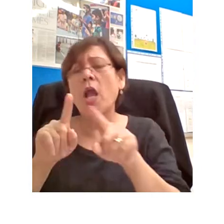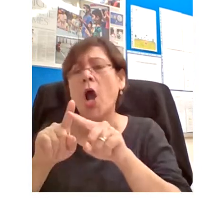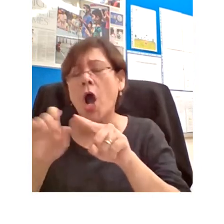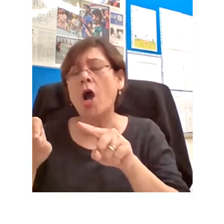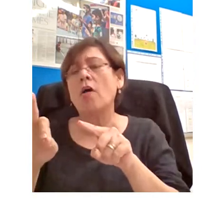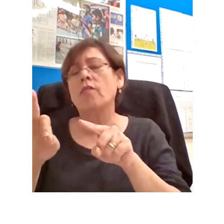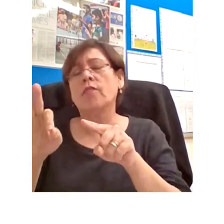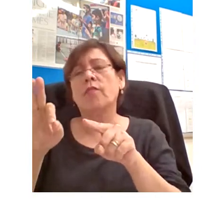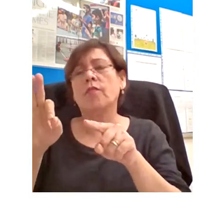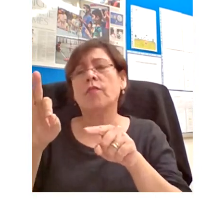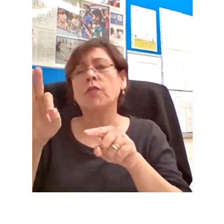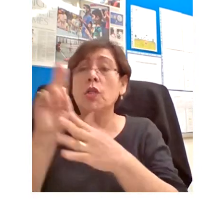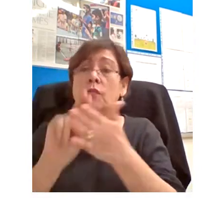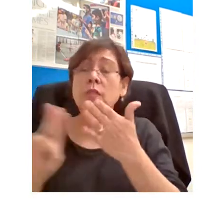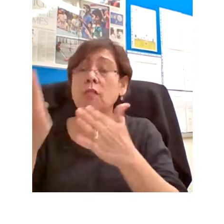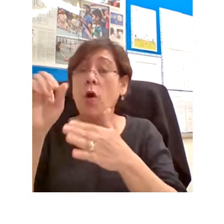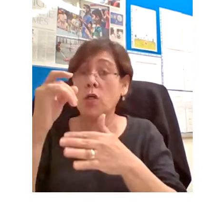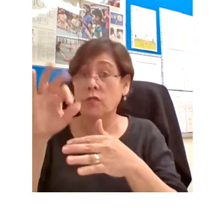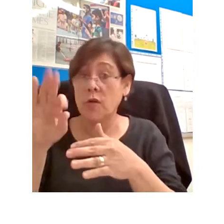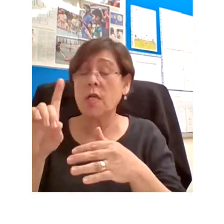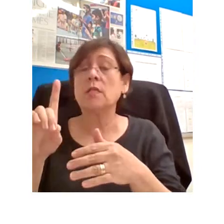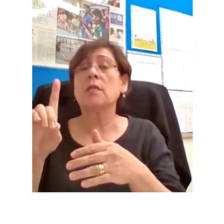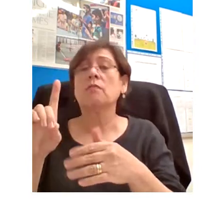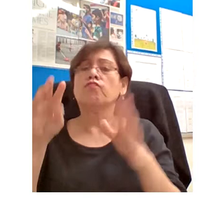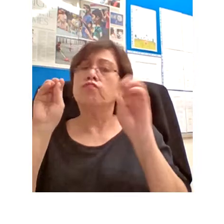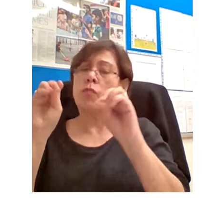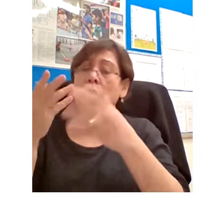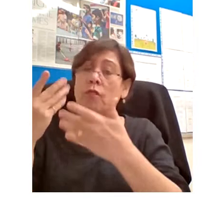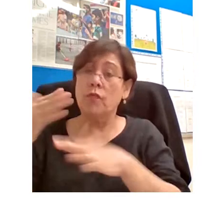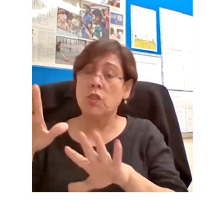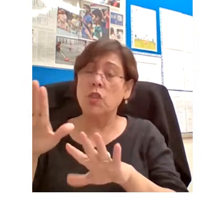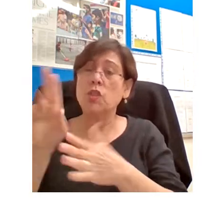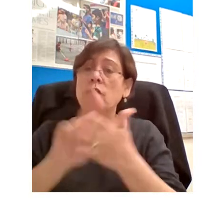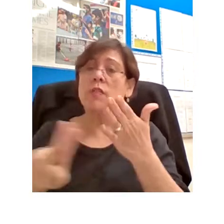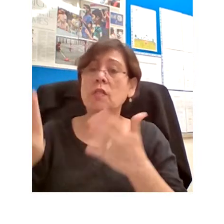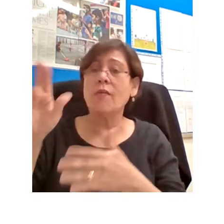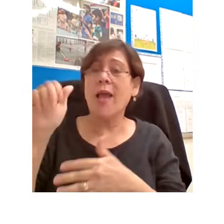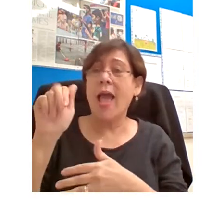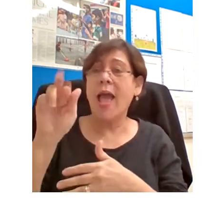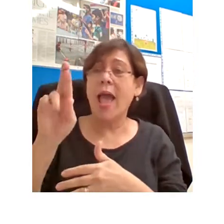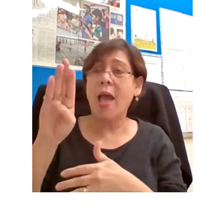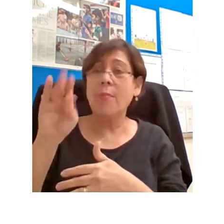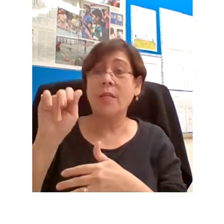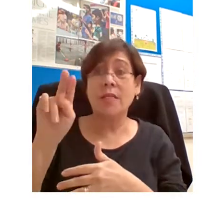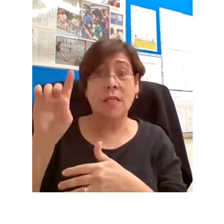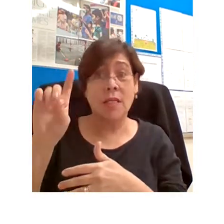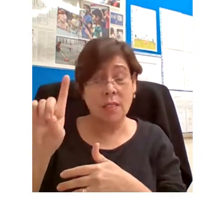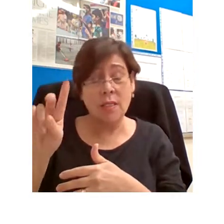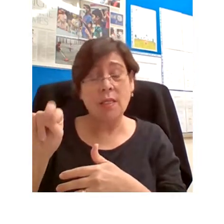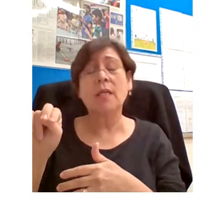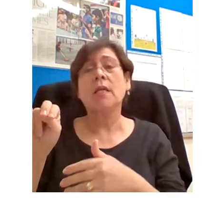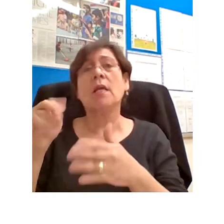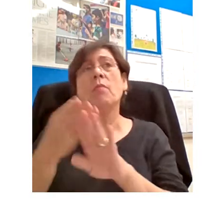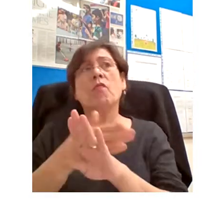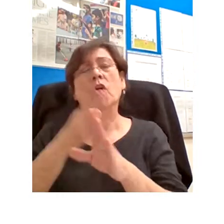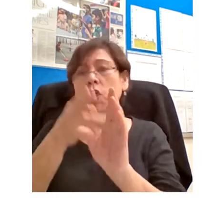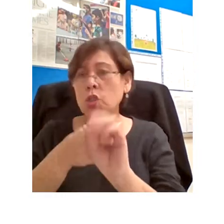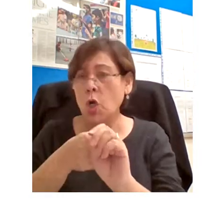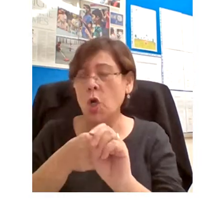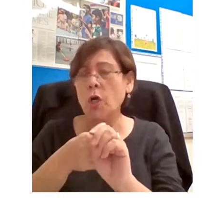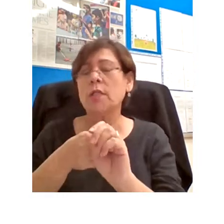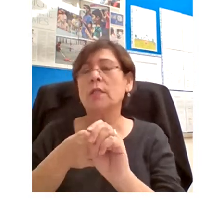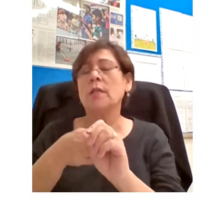He taught at the University of Aberdeen before joining St Anne's College, Oxford in 2005. Professor